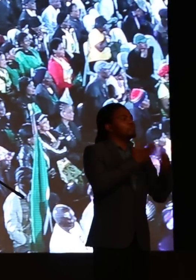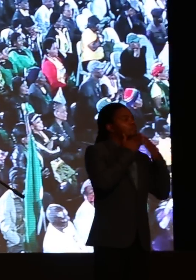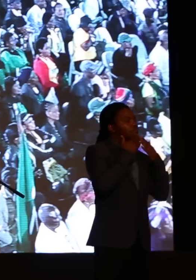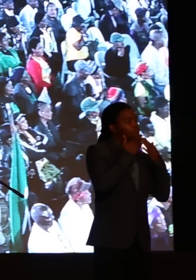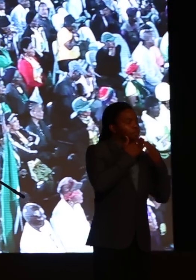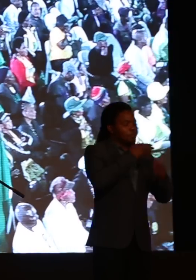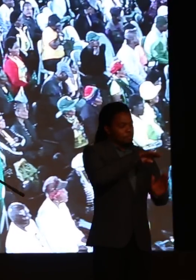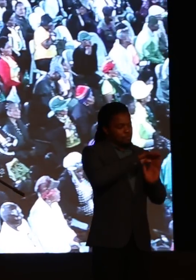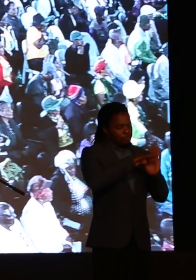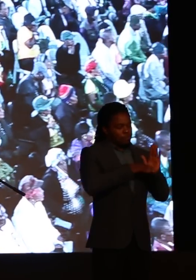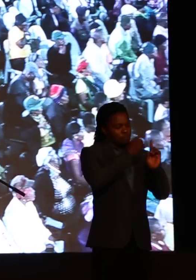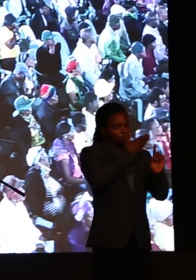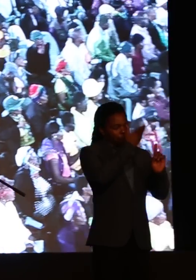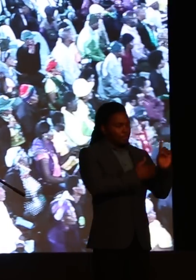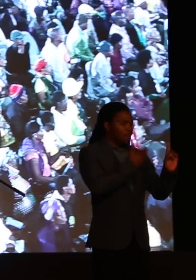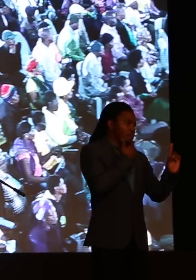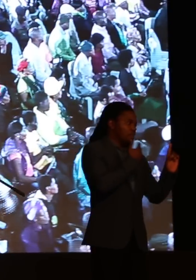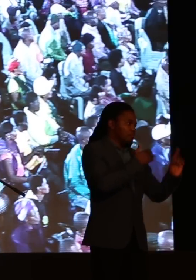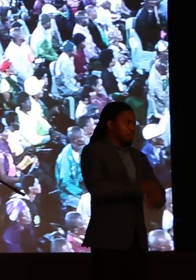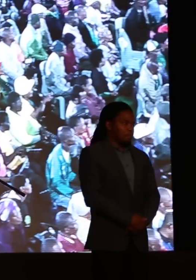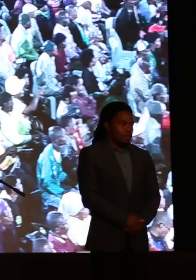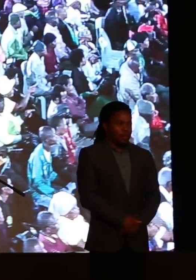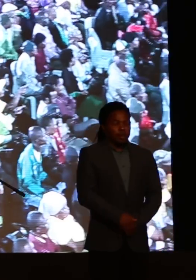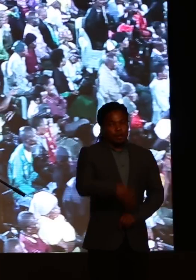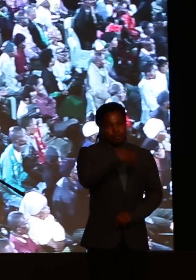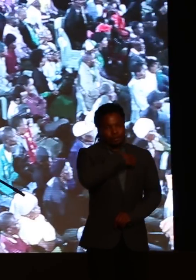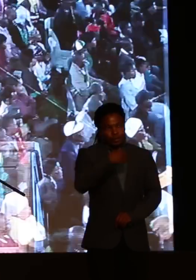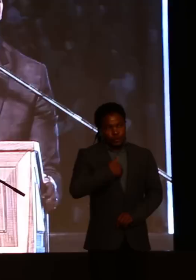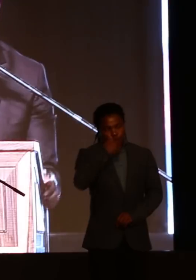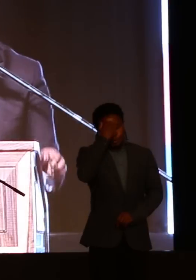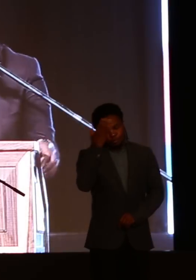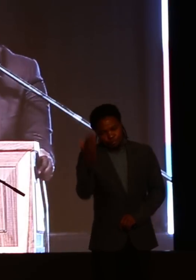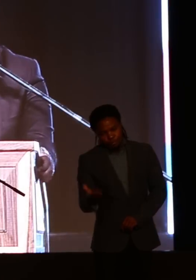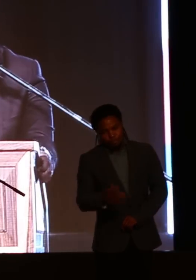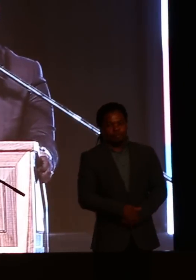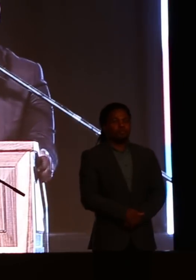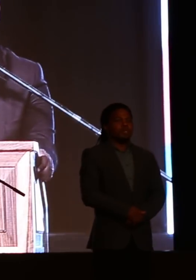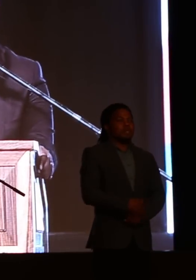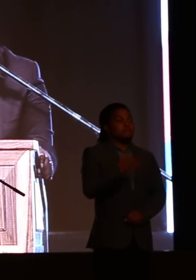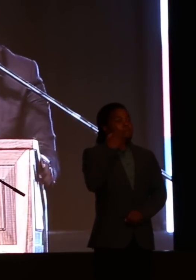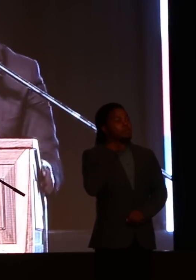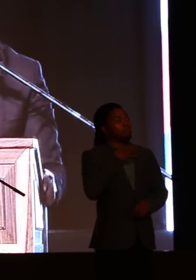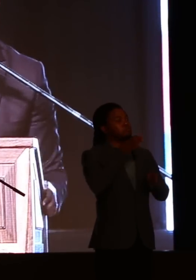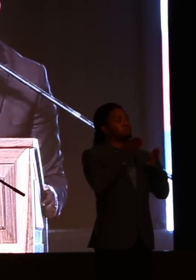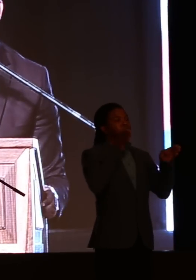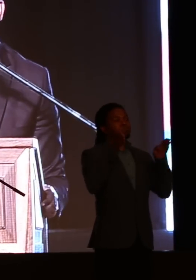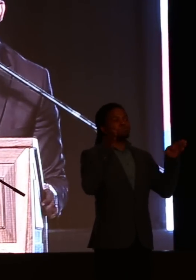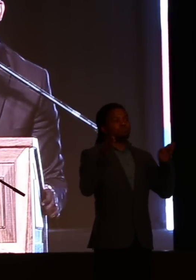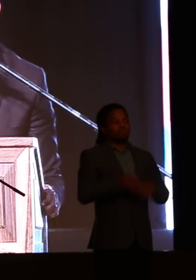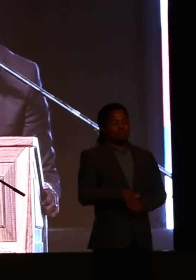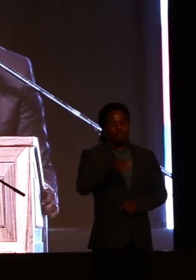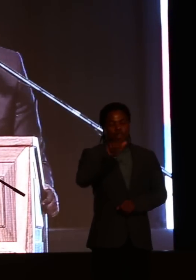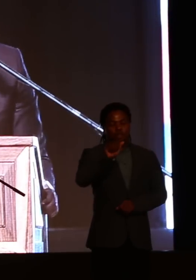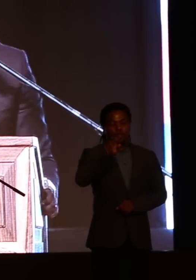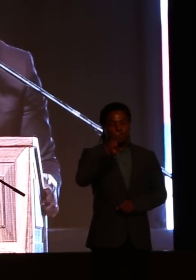Program Director, Honorable President Zuma, esteemed ministers, the chairperson of the EU Commission,